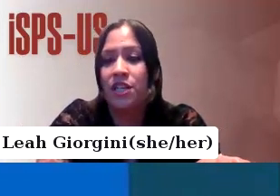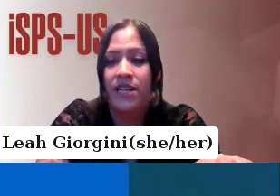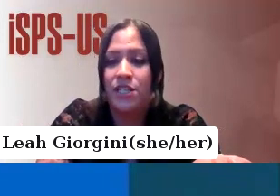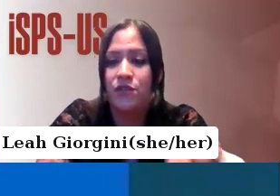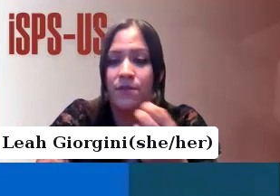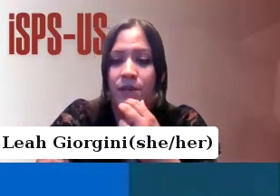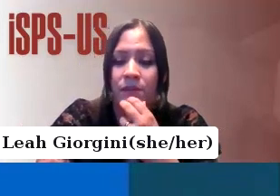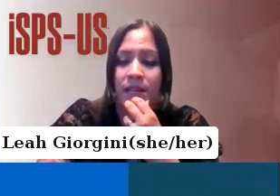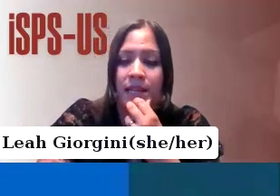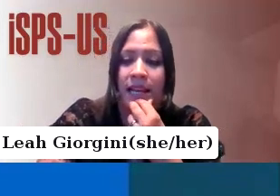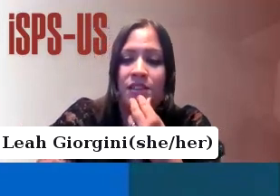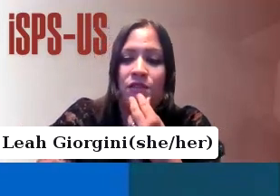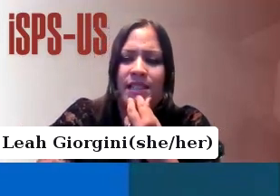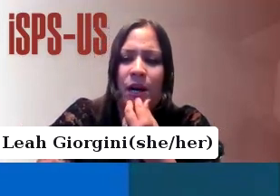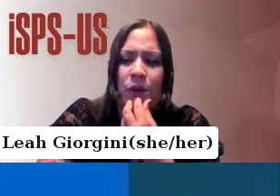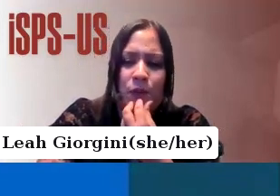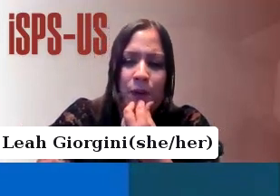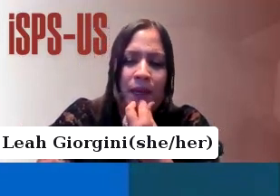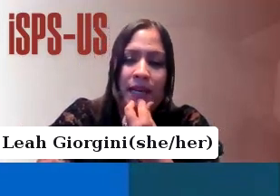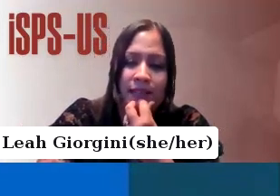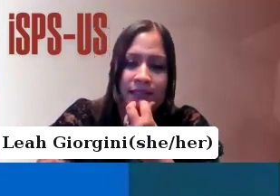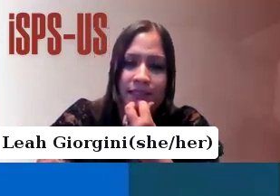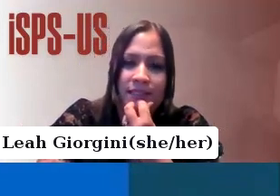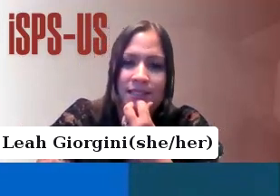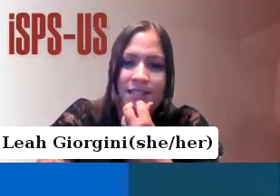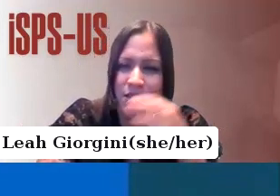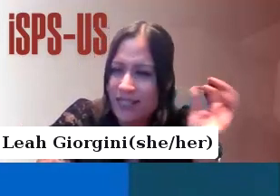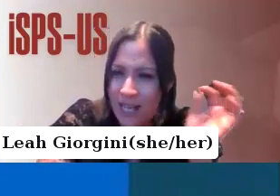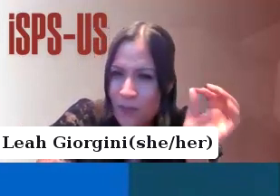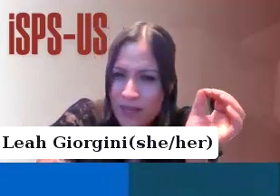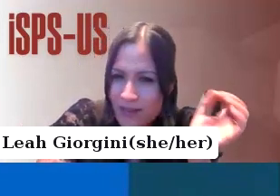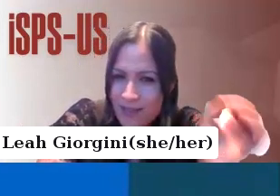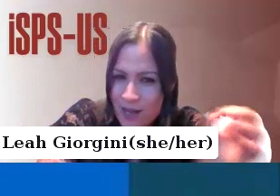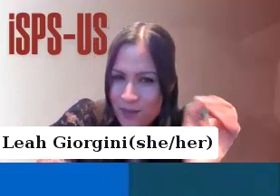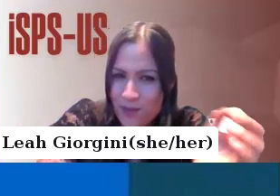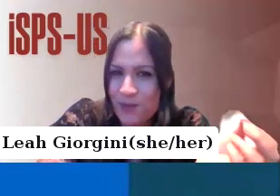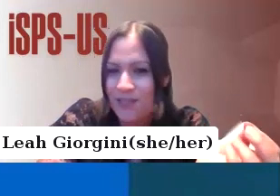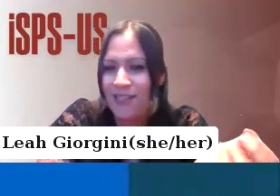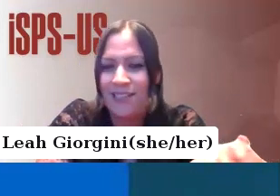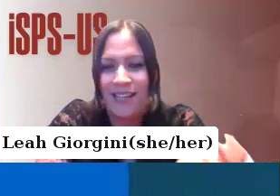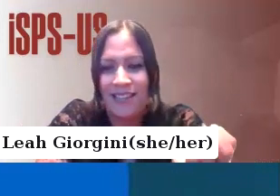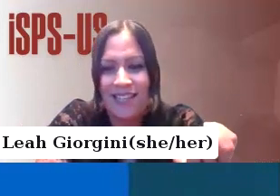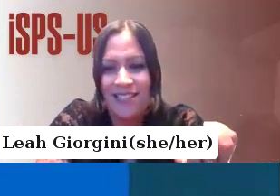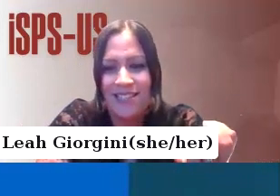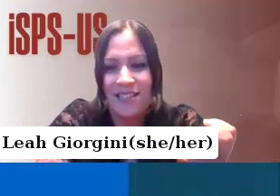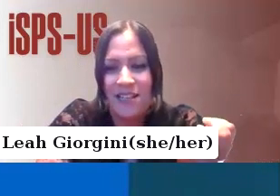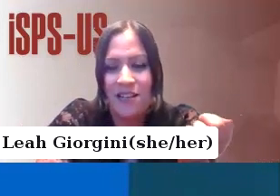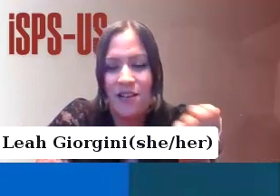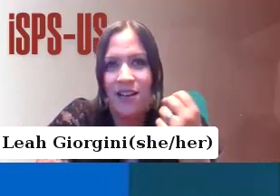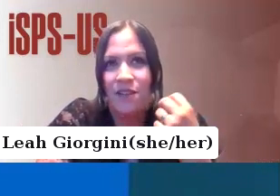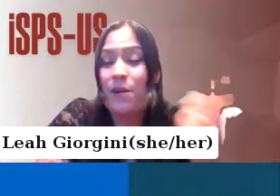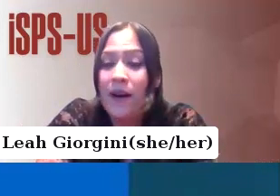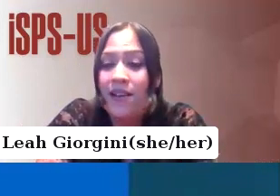torture and degrading treatment, and the right to health and well-being. So you can tell by those examples that these